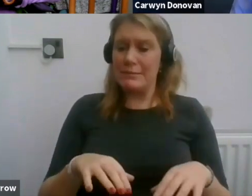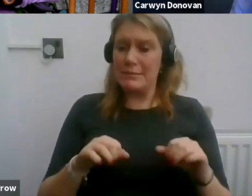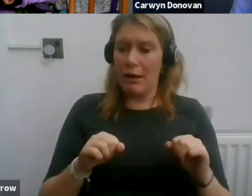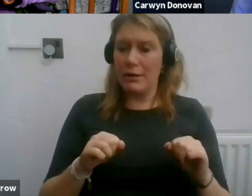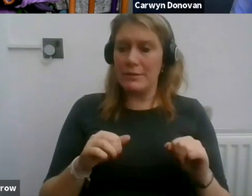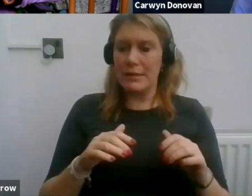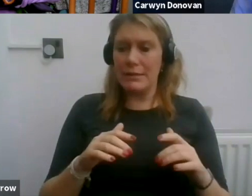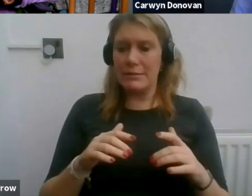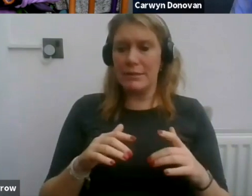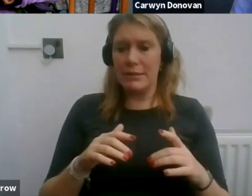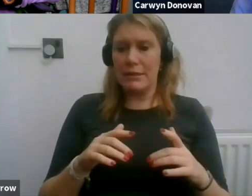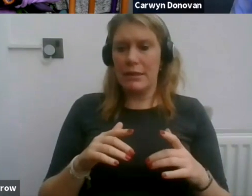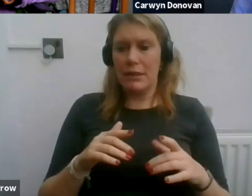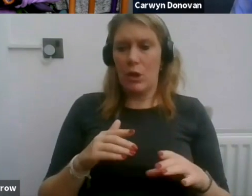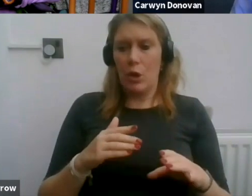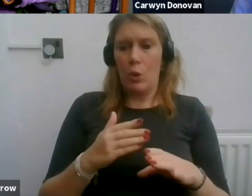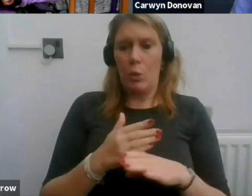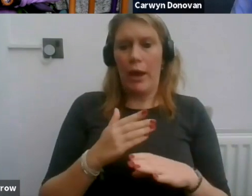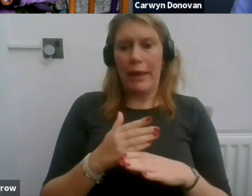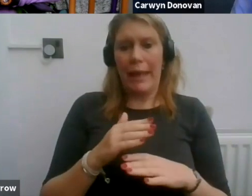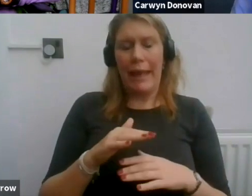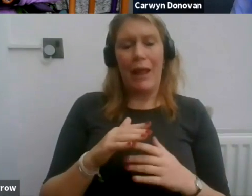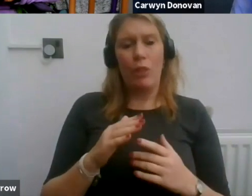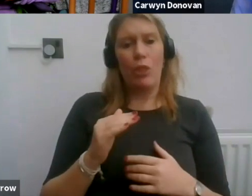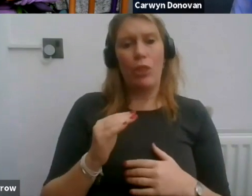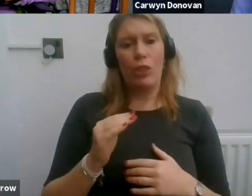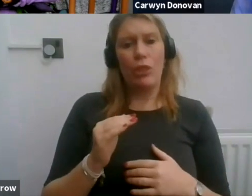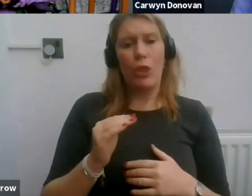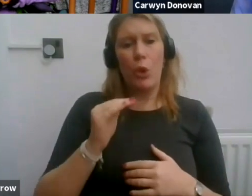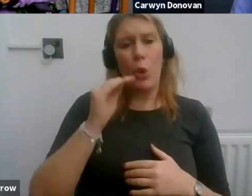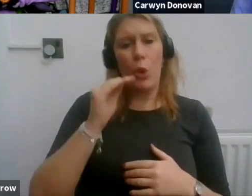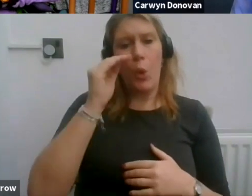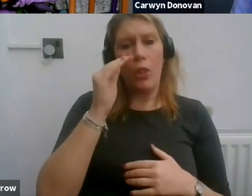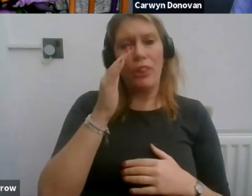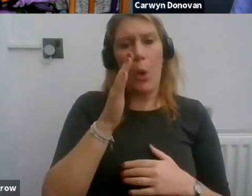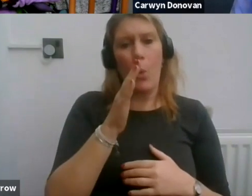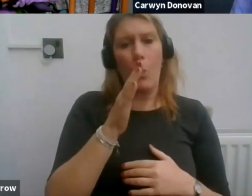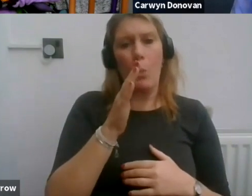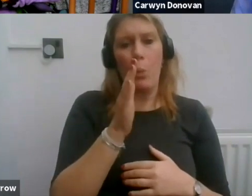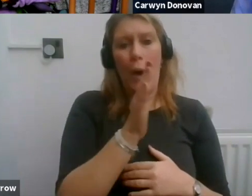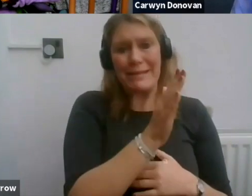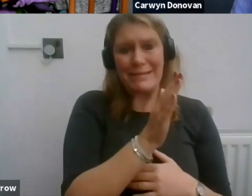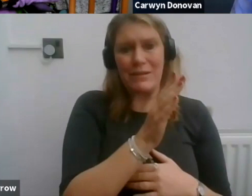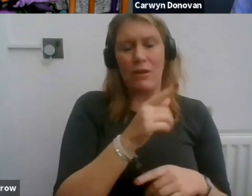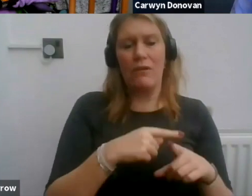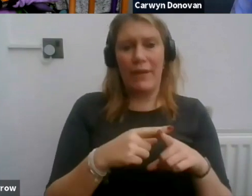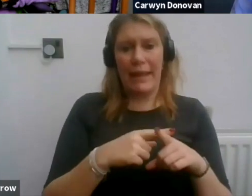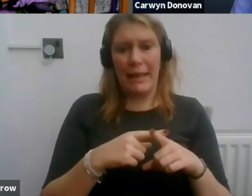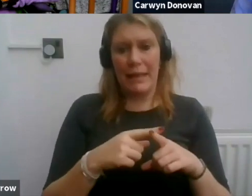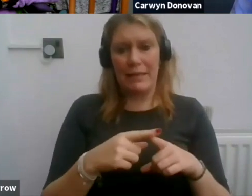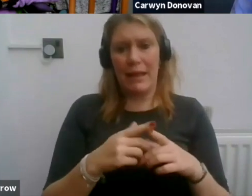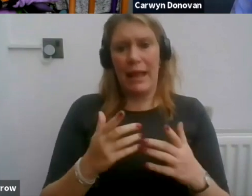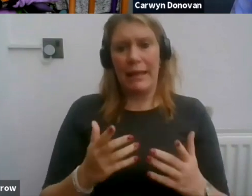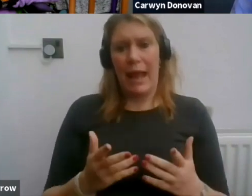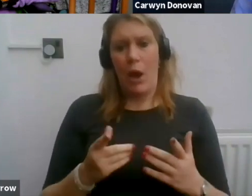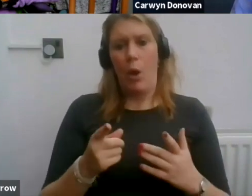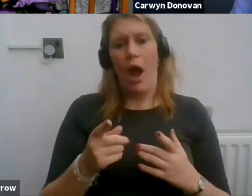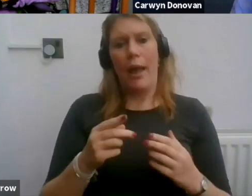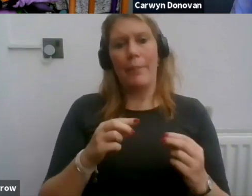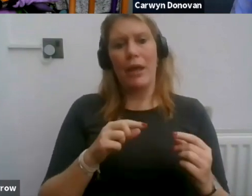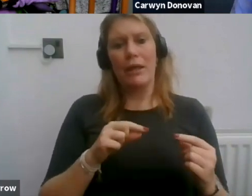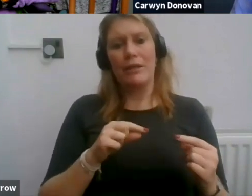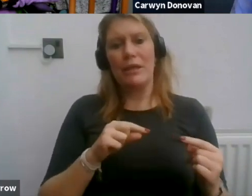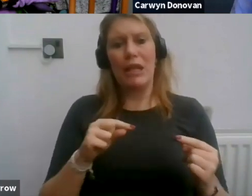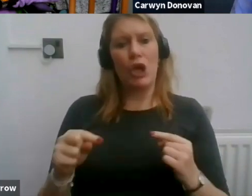official working in the northwest of England, and I'm currently a negotiations executive working for Wales,